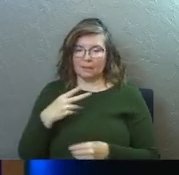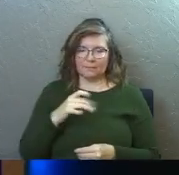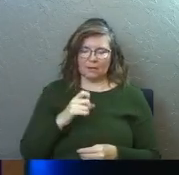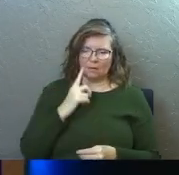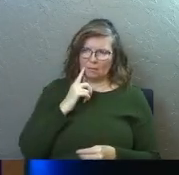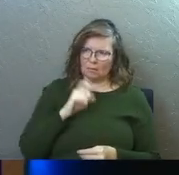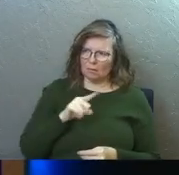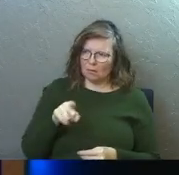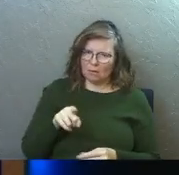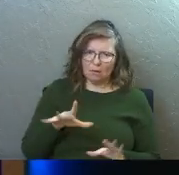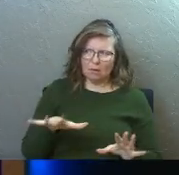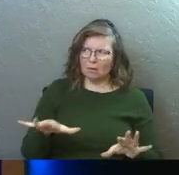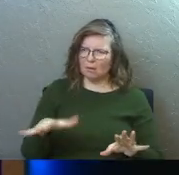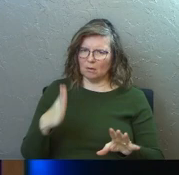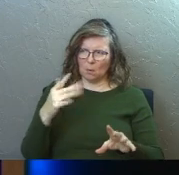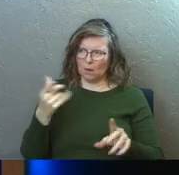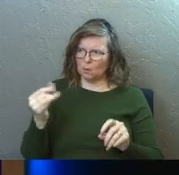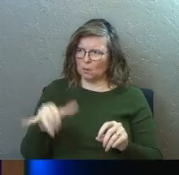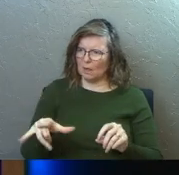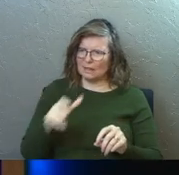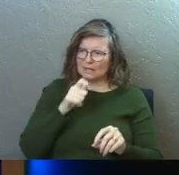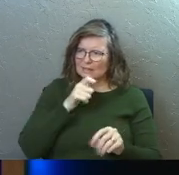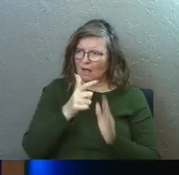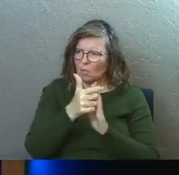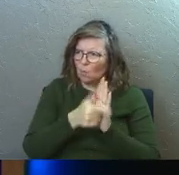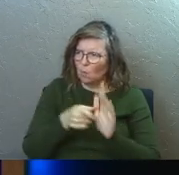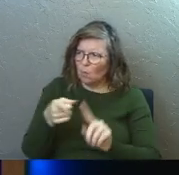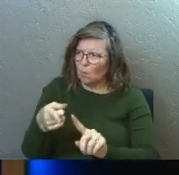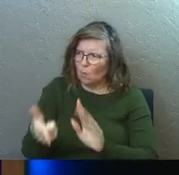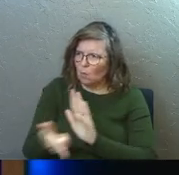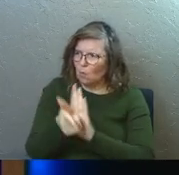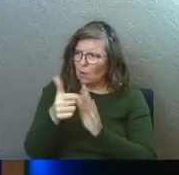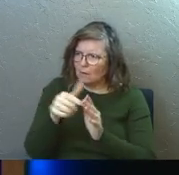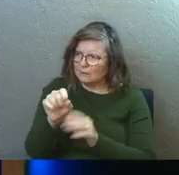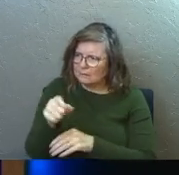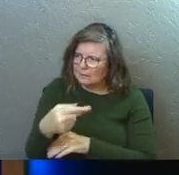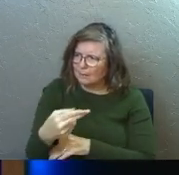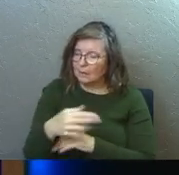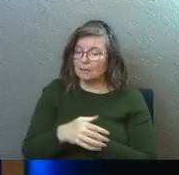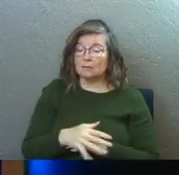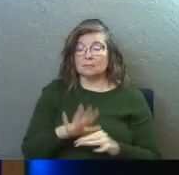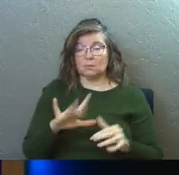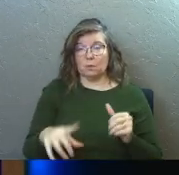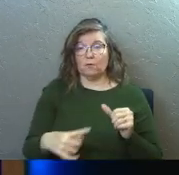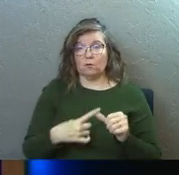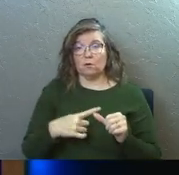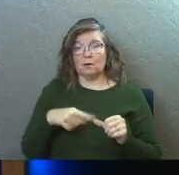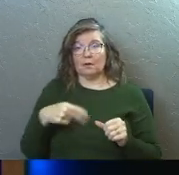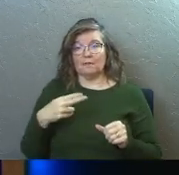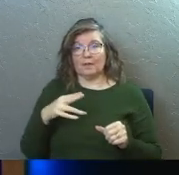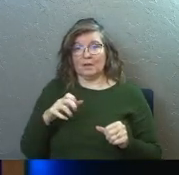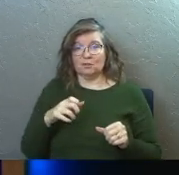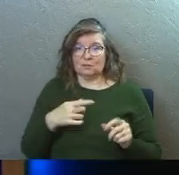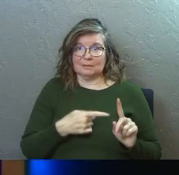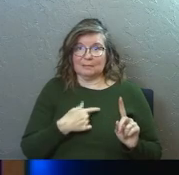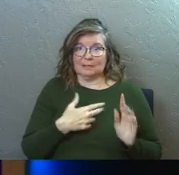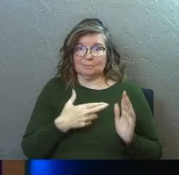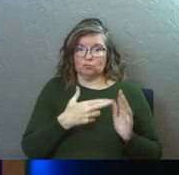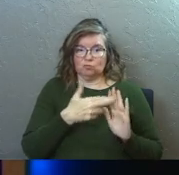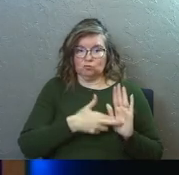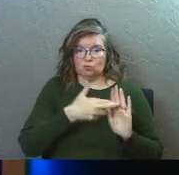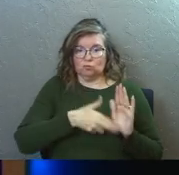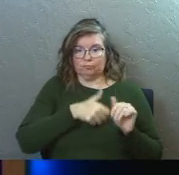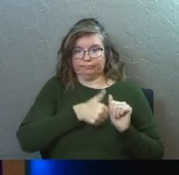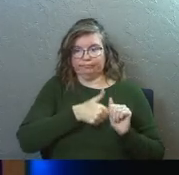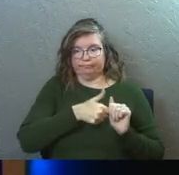Pharisees were saying to him, look, why are they doing what is not lawful on the Sabbath? So first and foremost, Pharisees just being Pharisees, right? Just